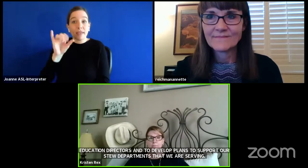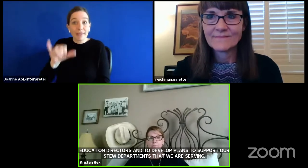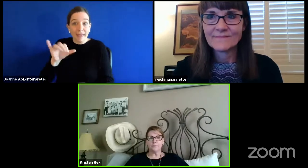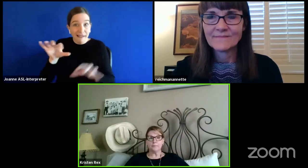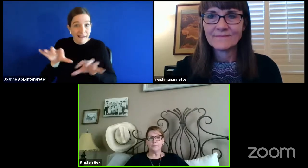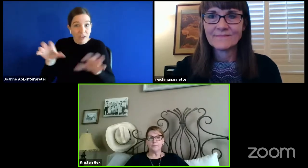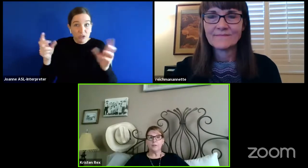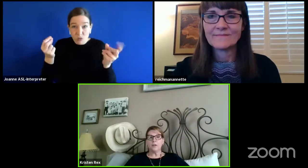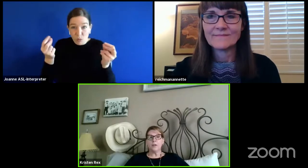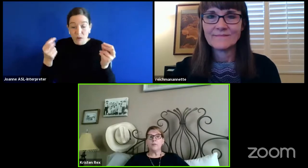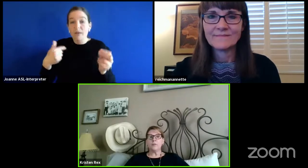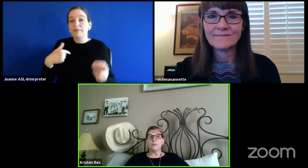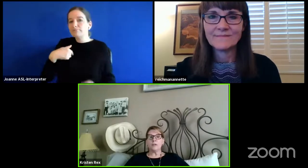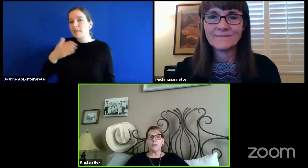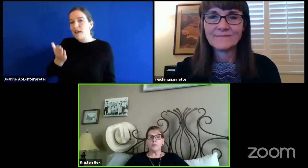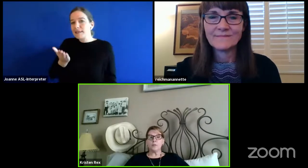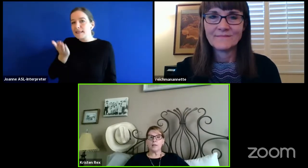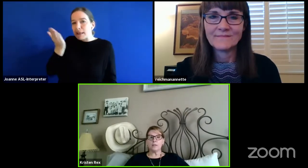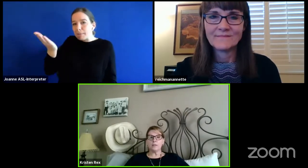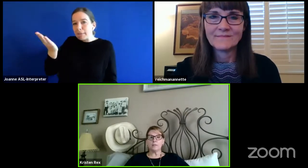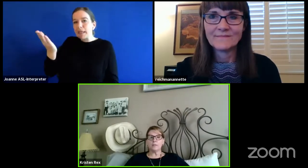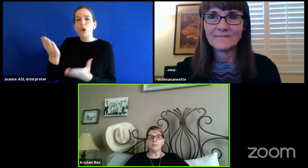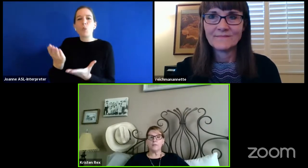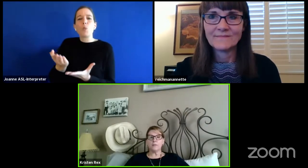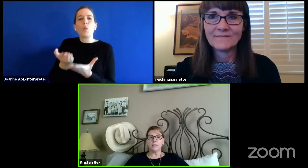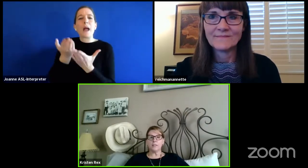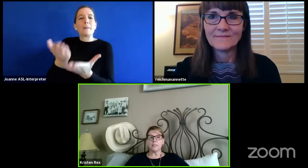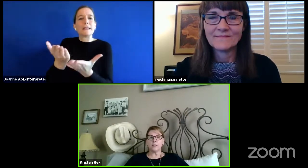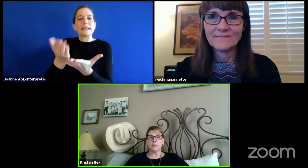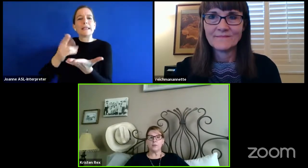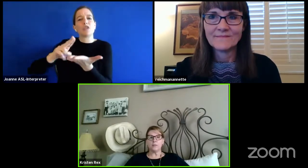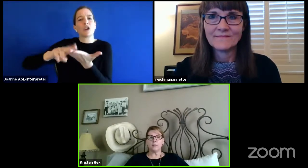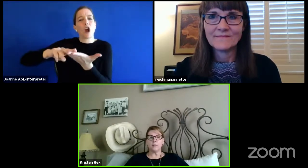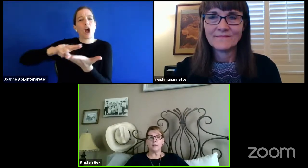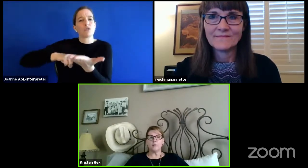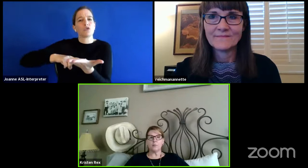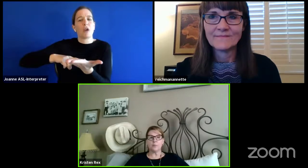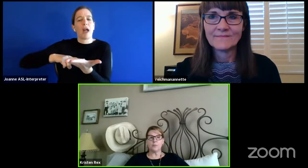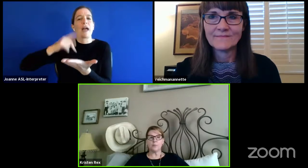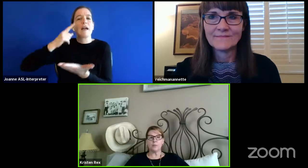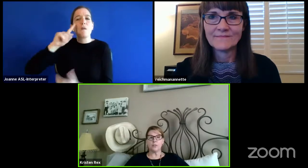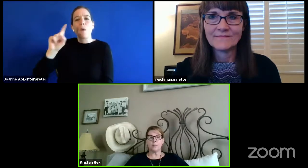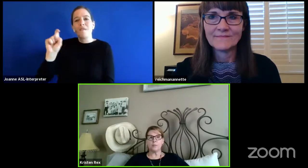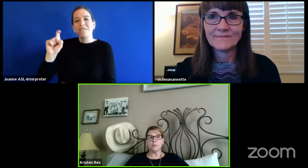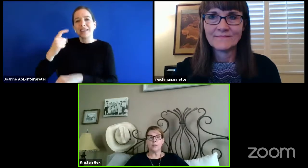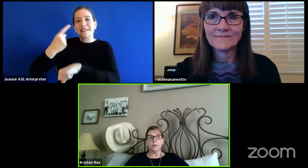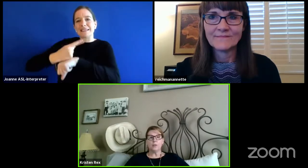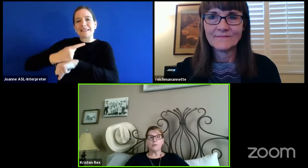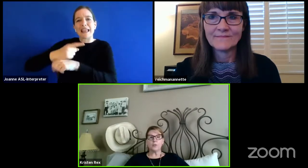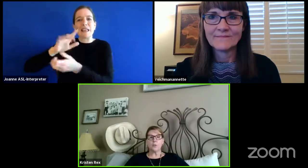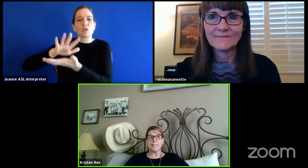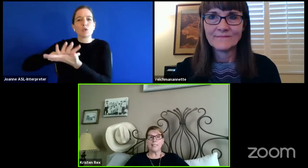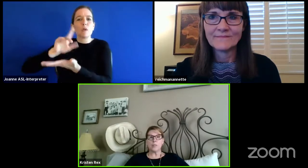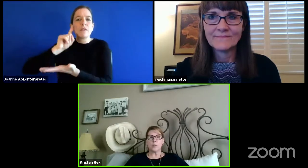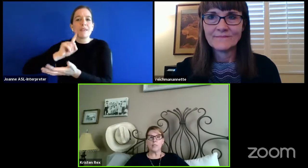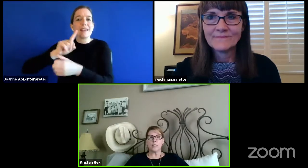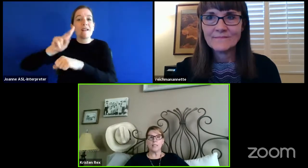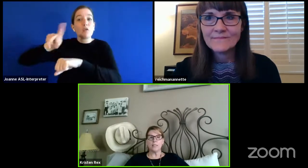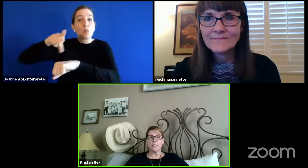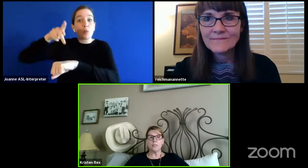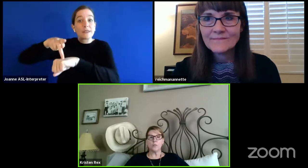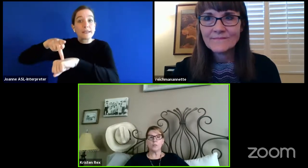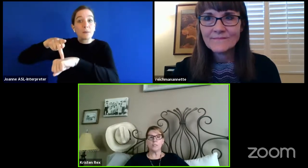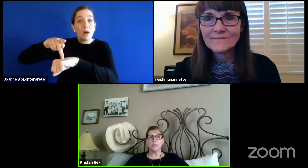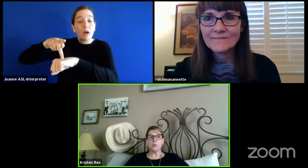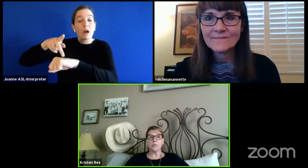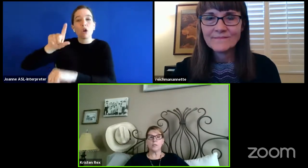for the contract for the Phoenix day school for the deaf principalship for 2020